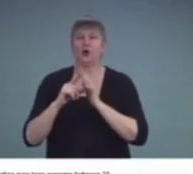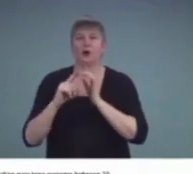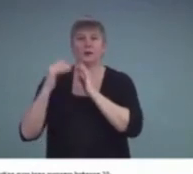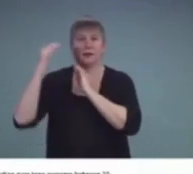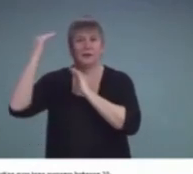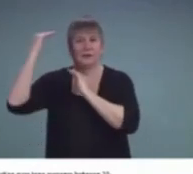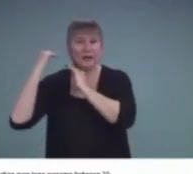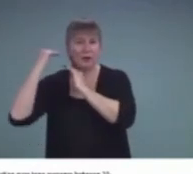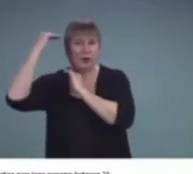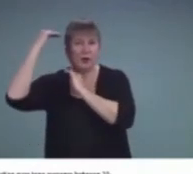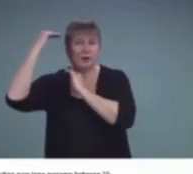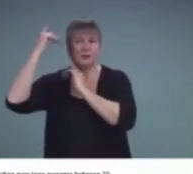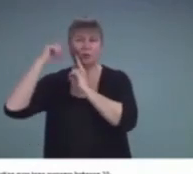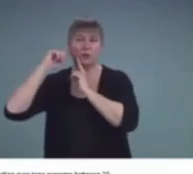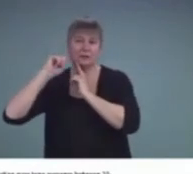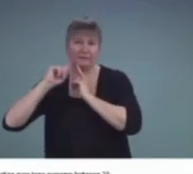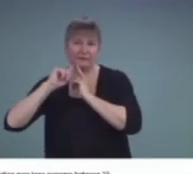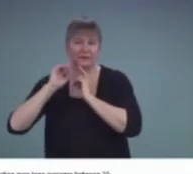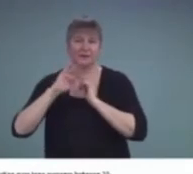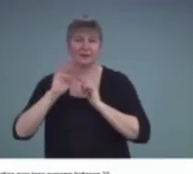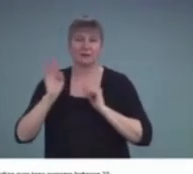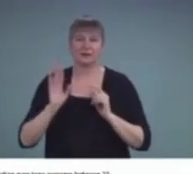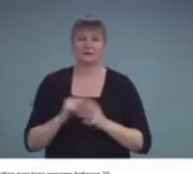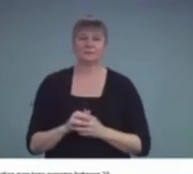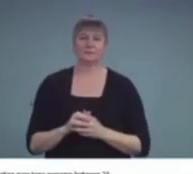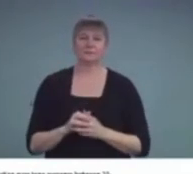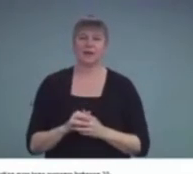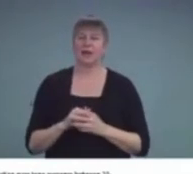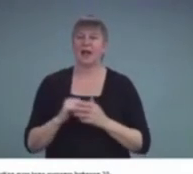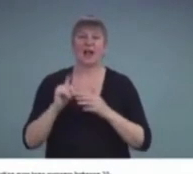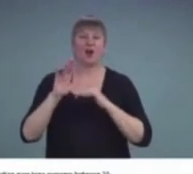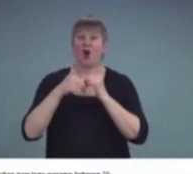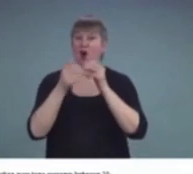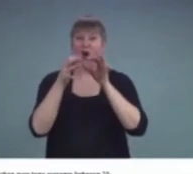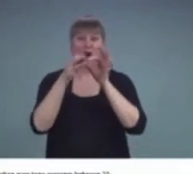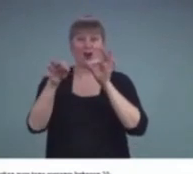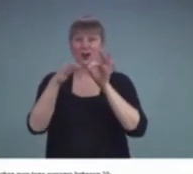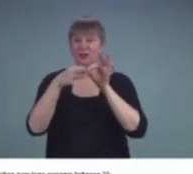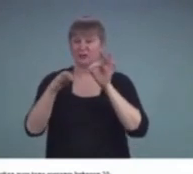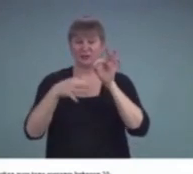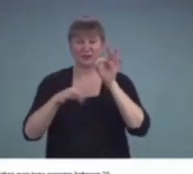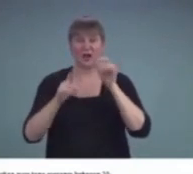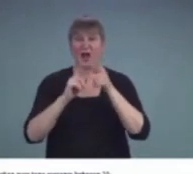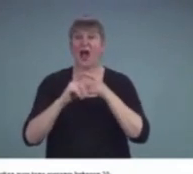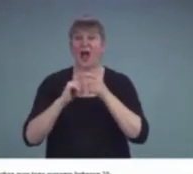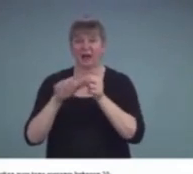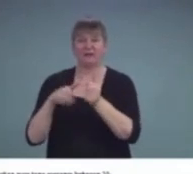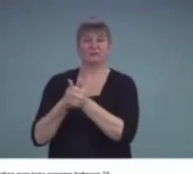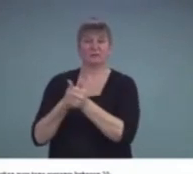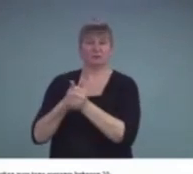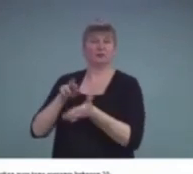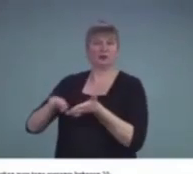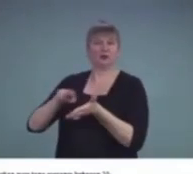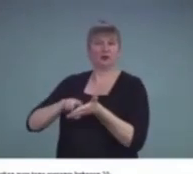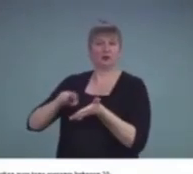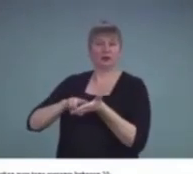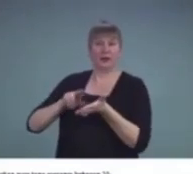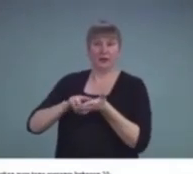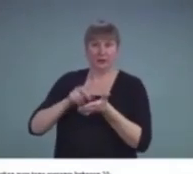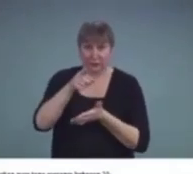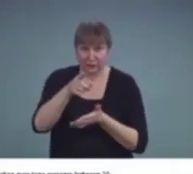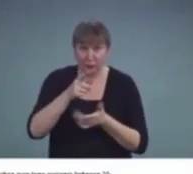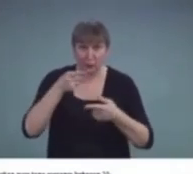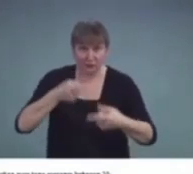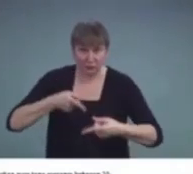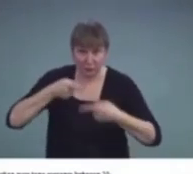And all of the statements are supported with research. So I think it's a nice document if you're struggling at your school